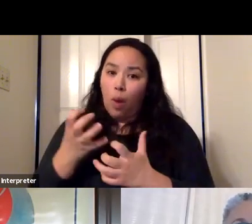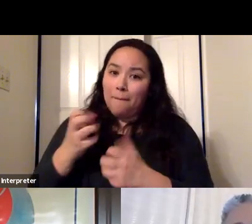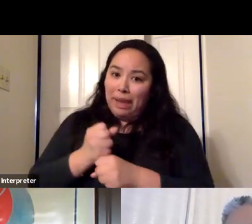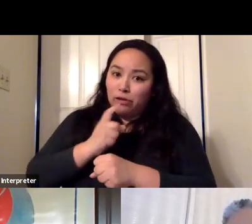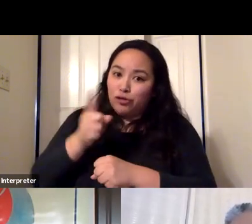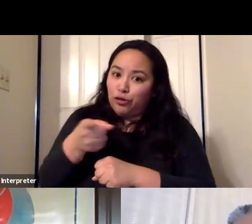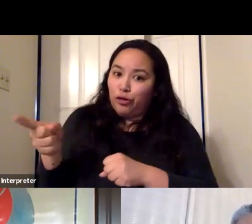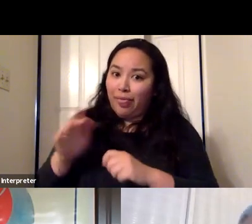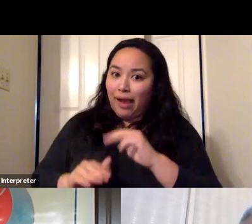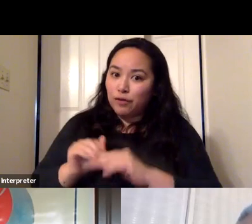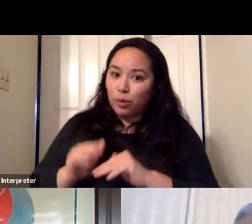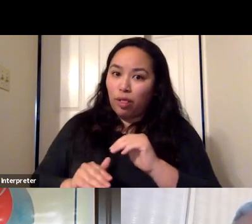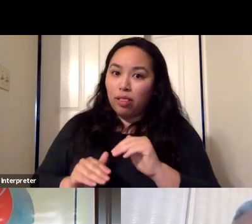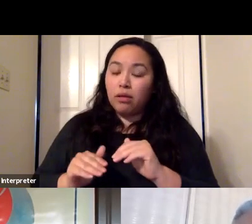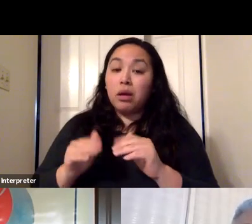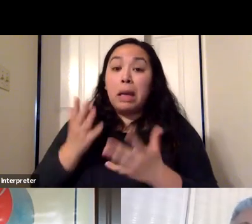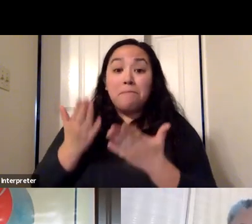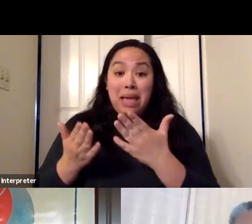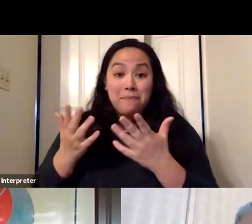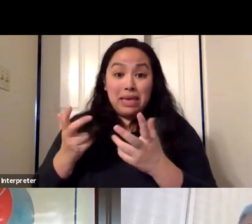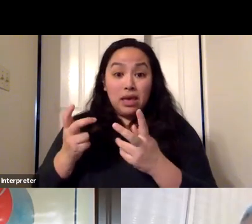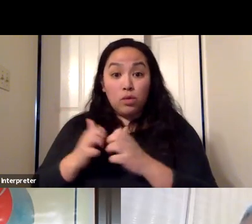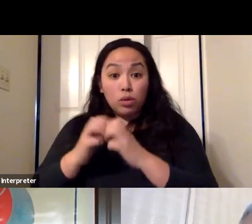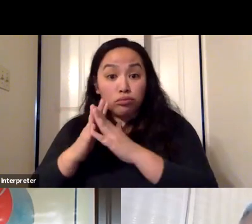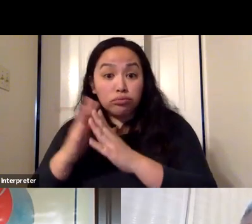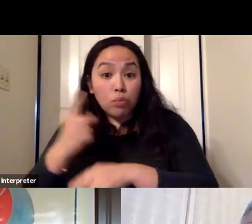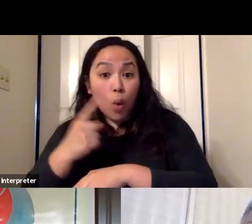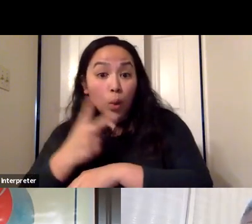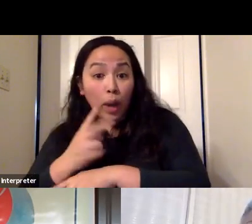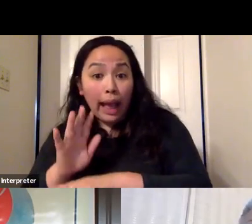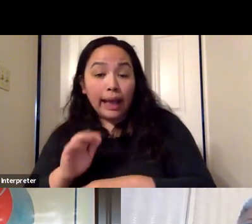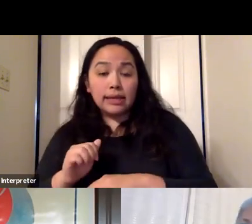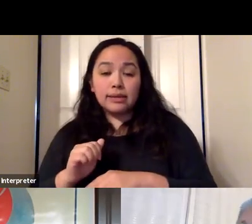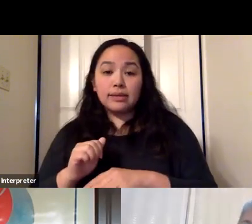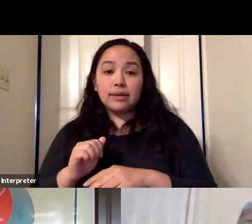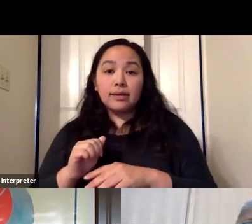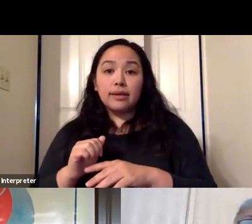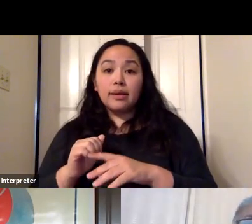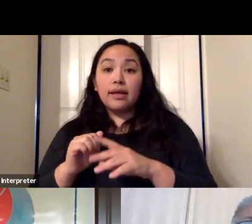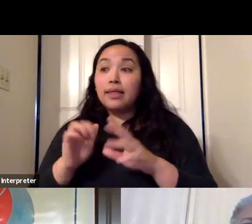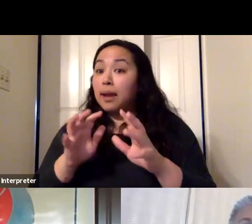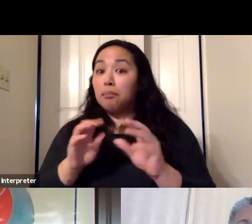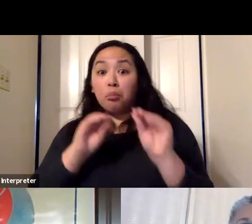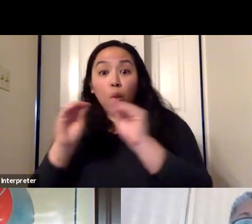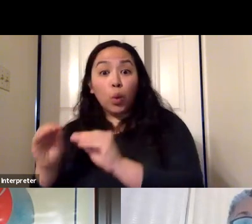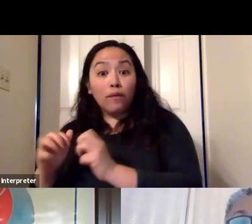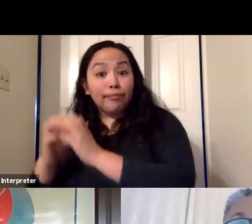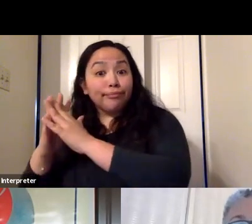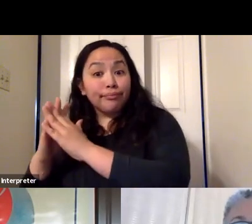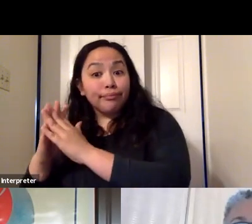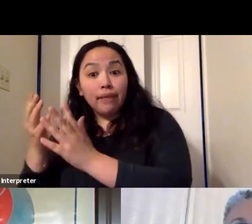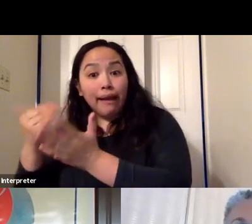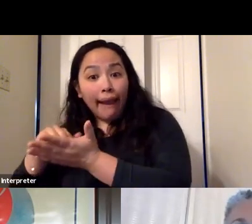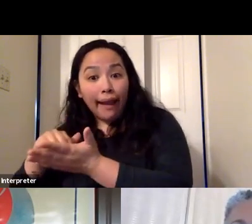so it might be there for a day or two, it might come back to that location or go somewhere else. And so